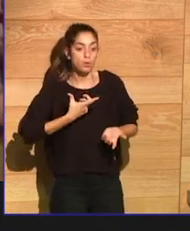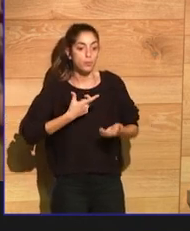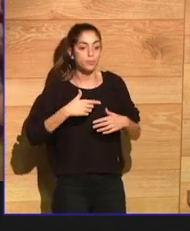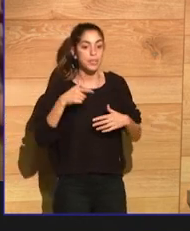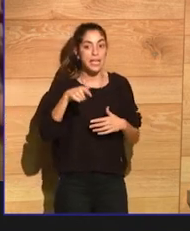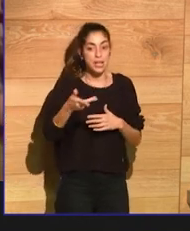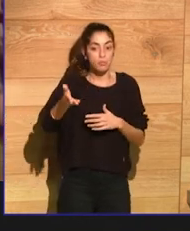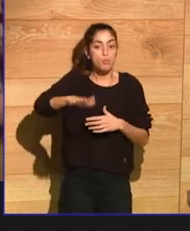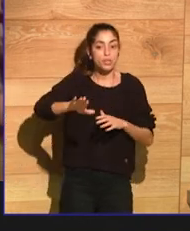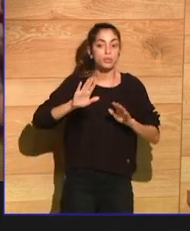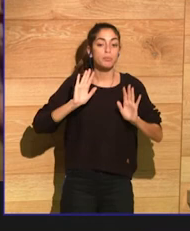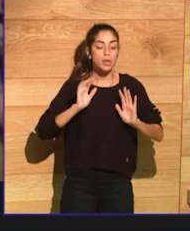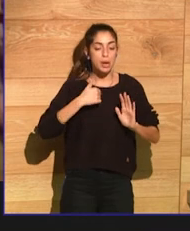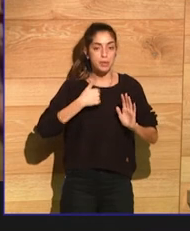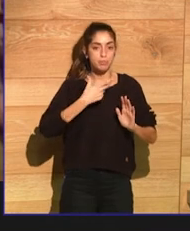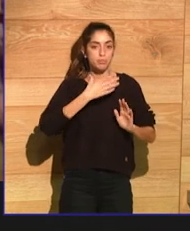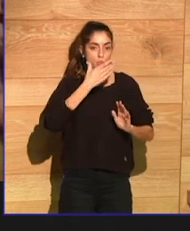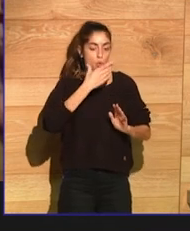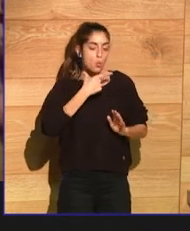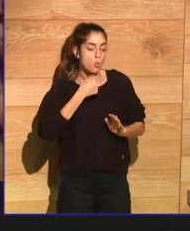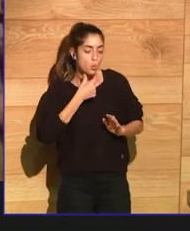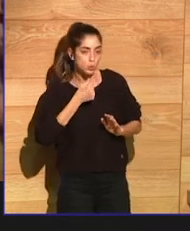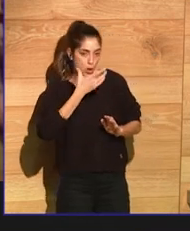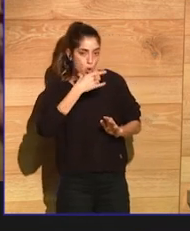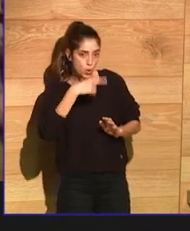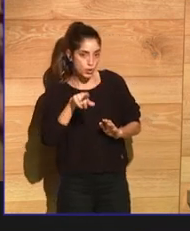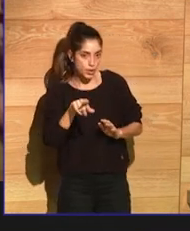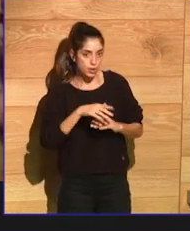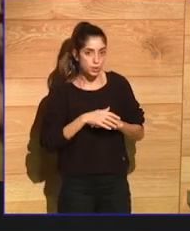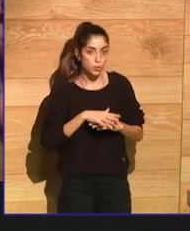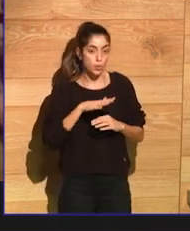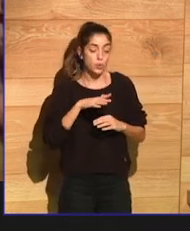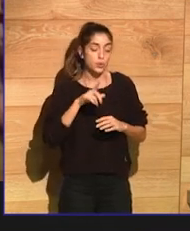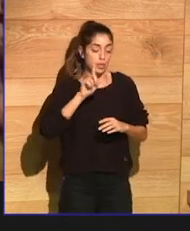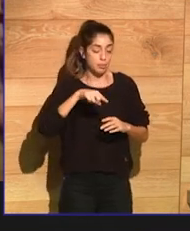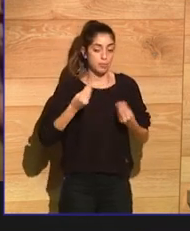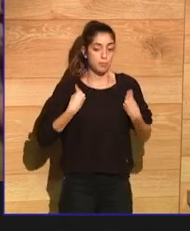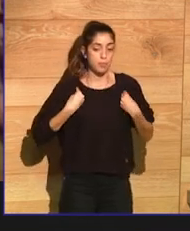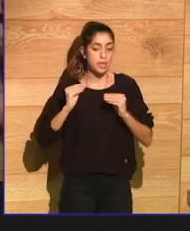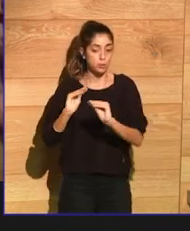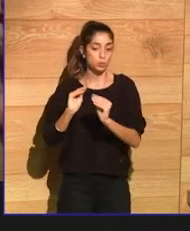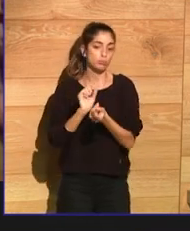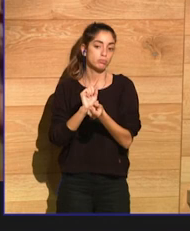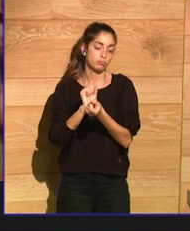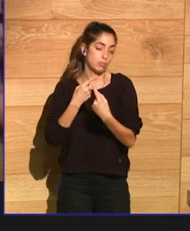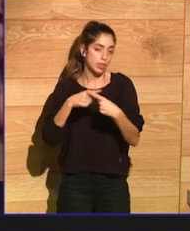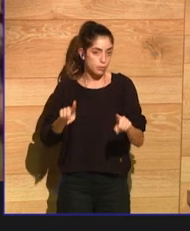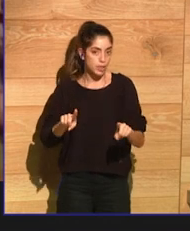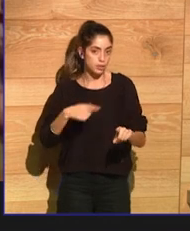Yeah. I wish her life had gone differently. And more recently, with the Gabby Pepito